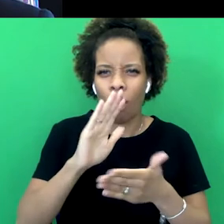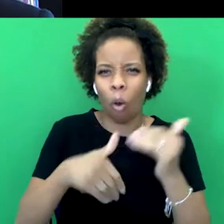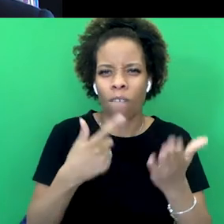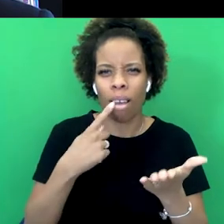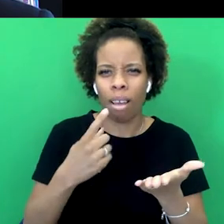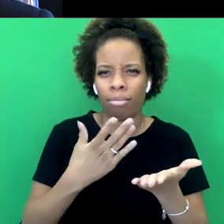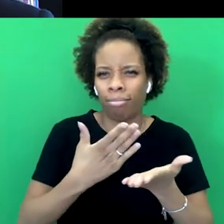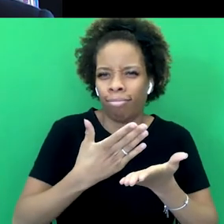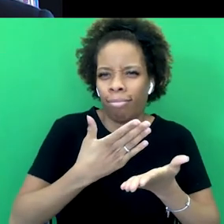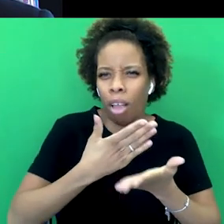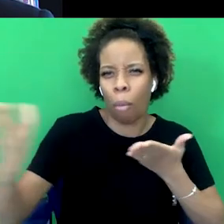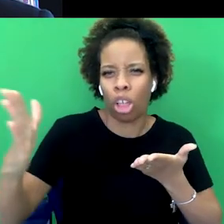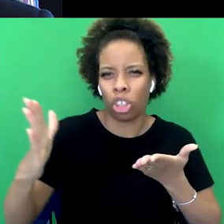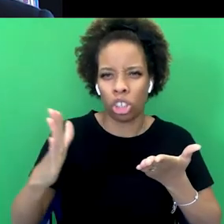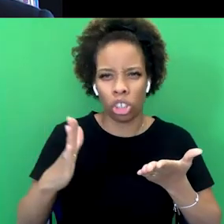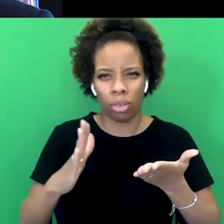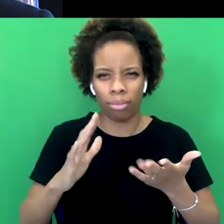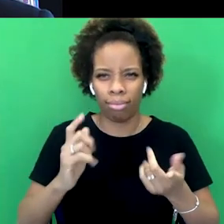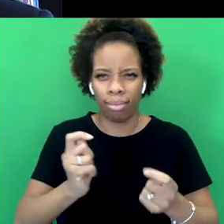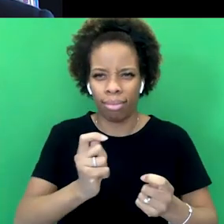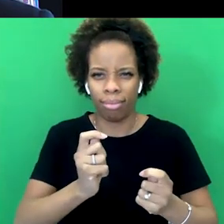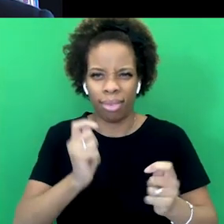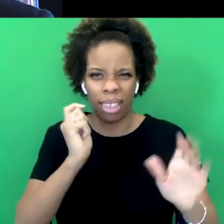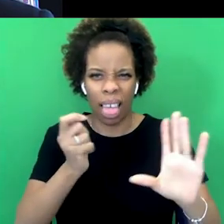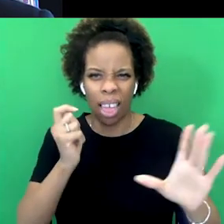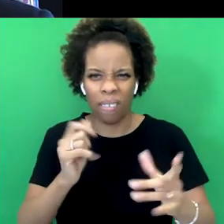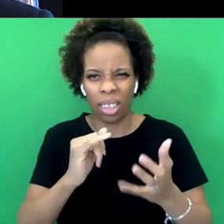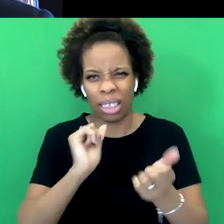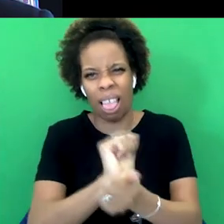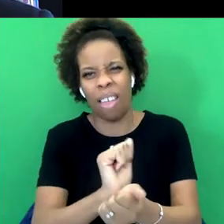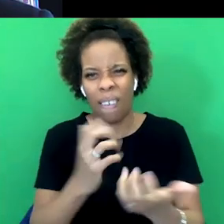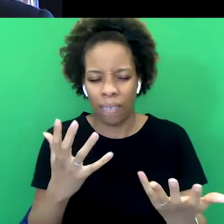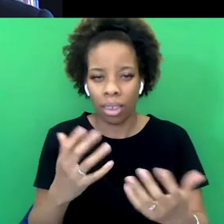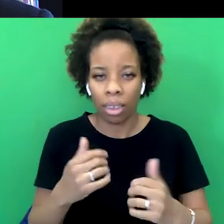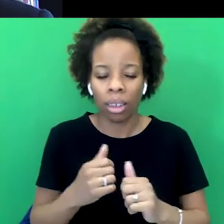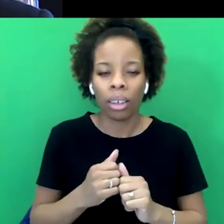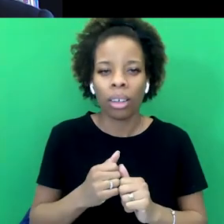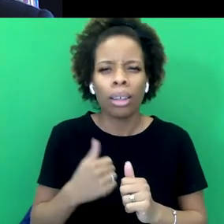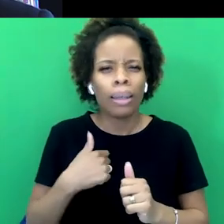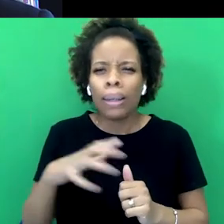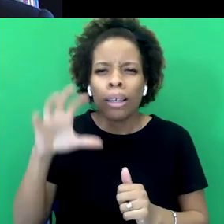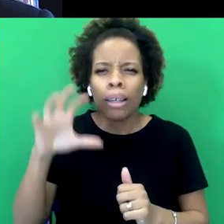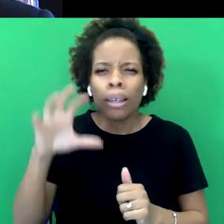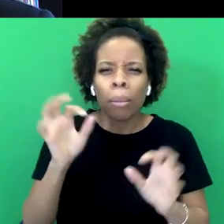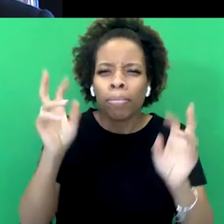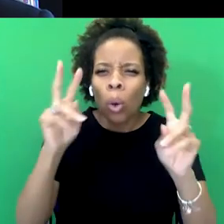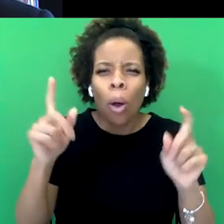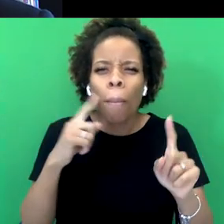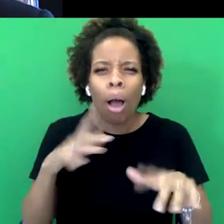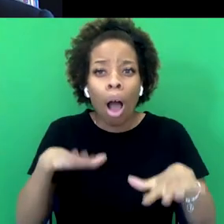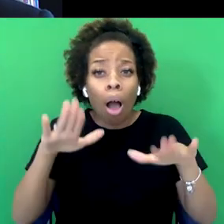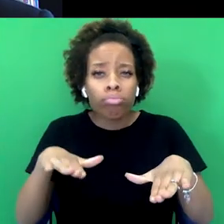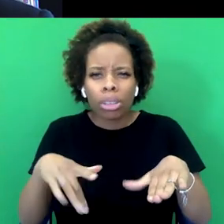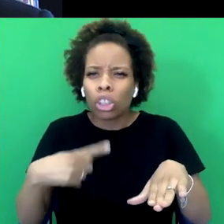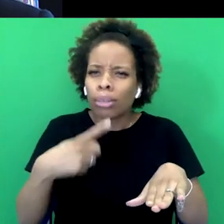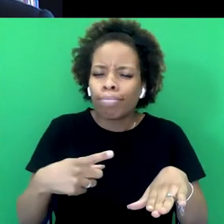that, you know, somebody said, there's a quote that, I can't remember the attribution, but that the British talk about abolishing slavery